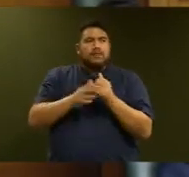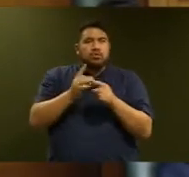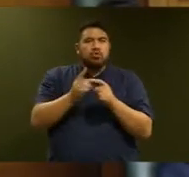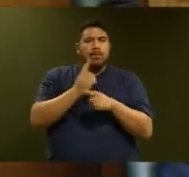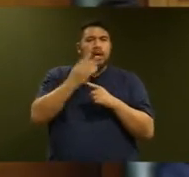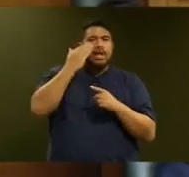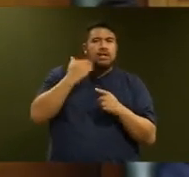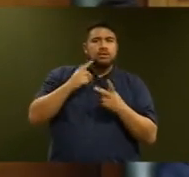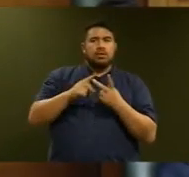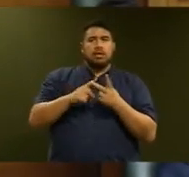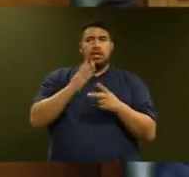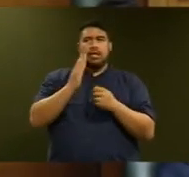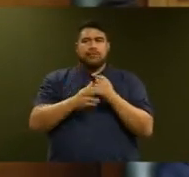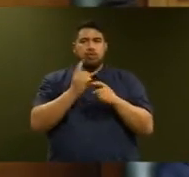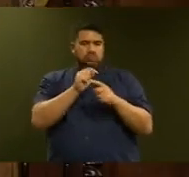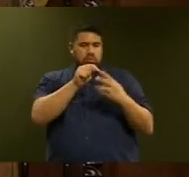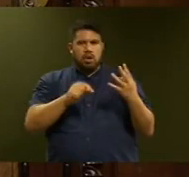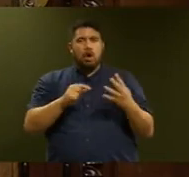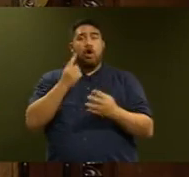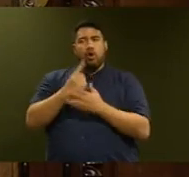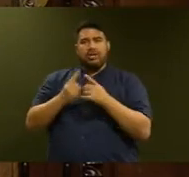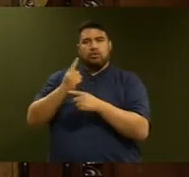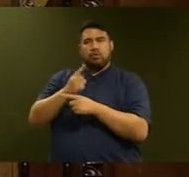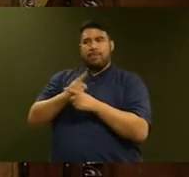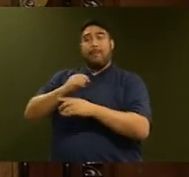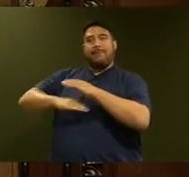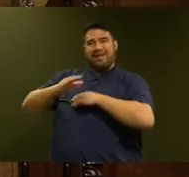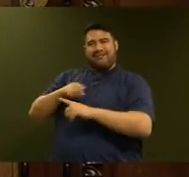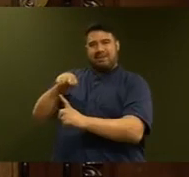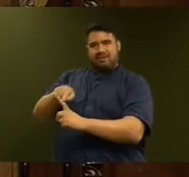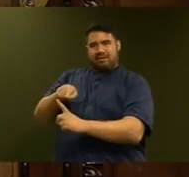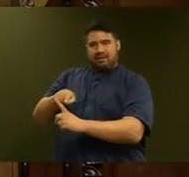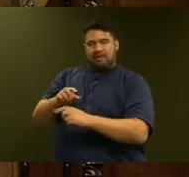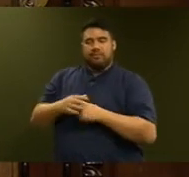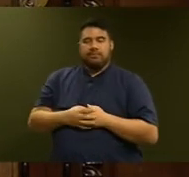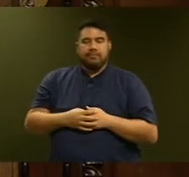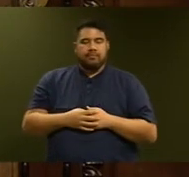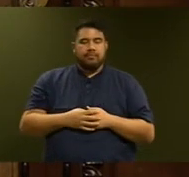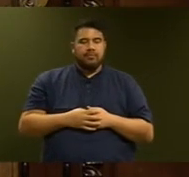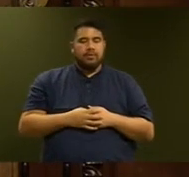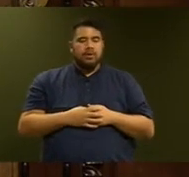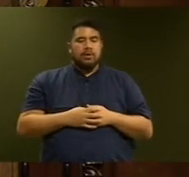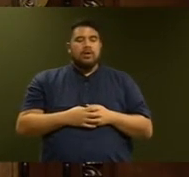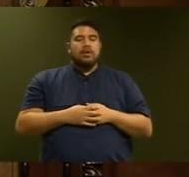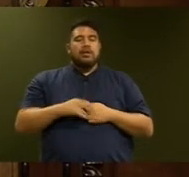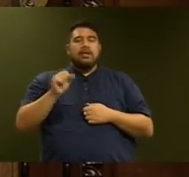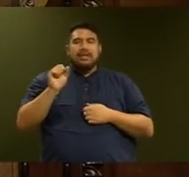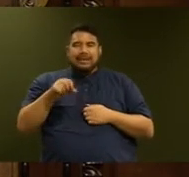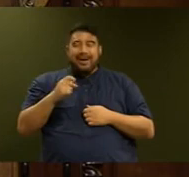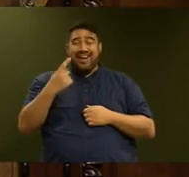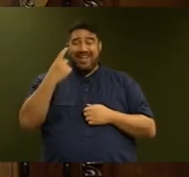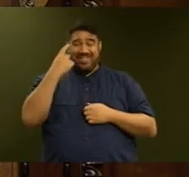antisocial behaviour. Yes, I think buried in